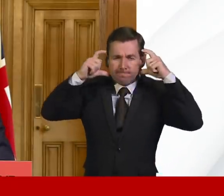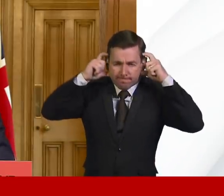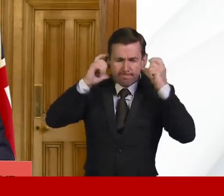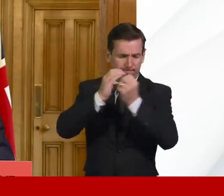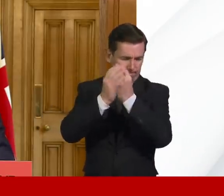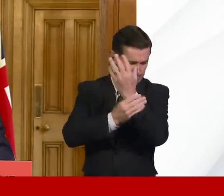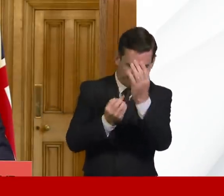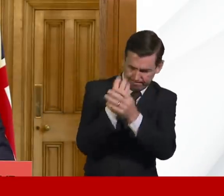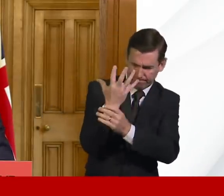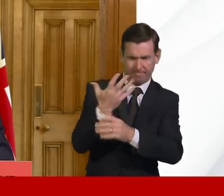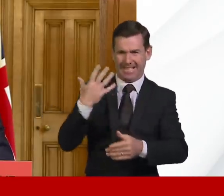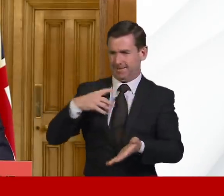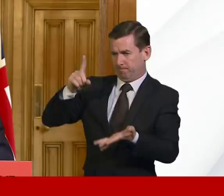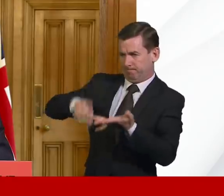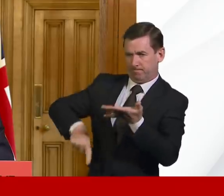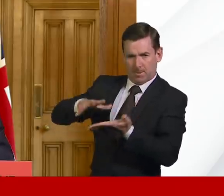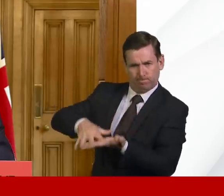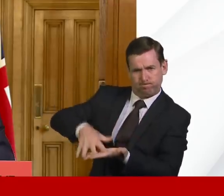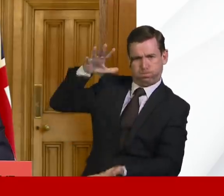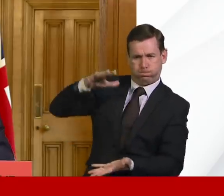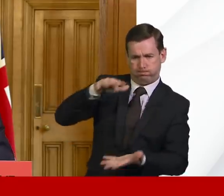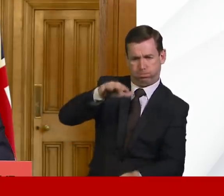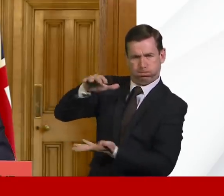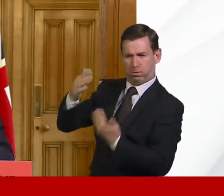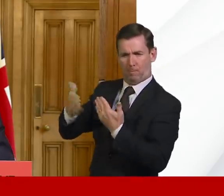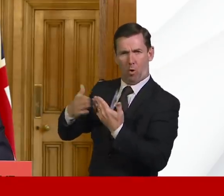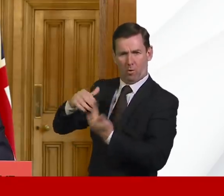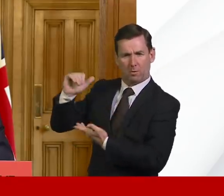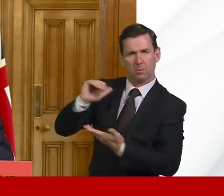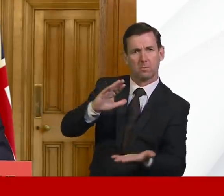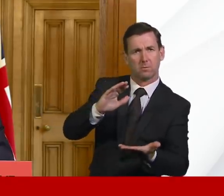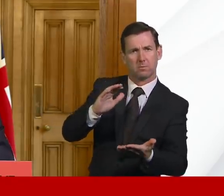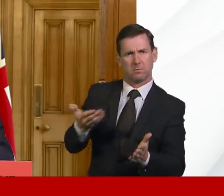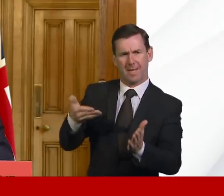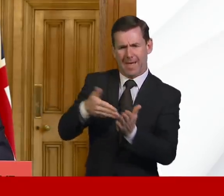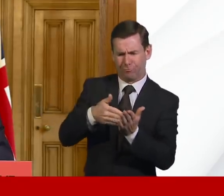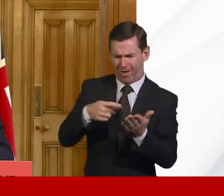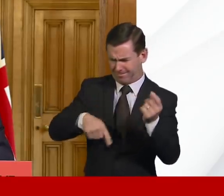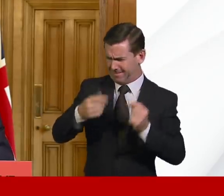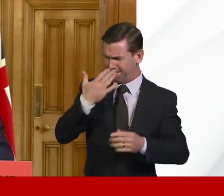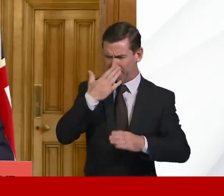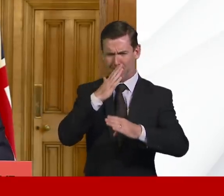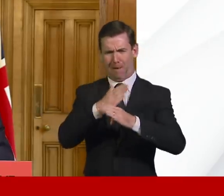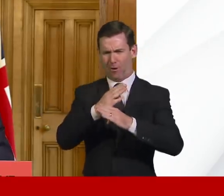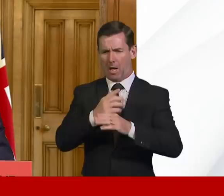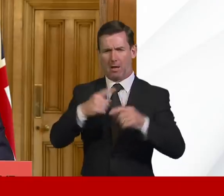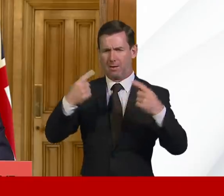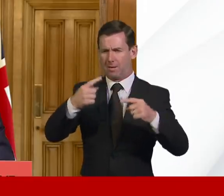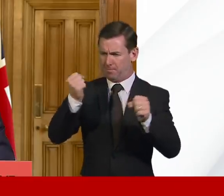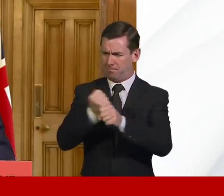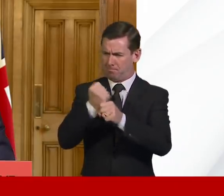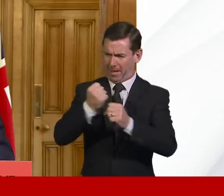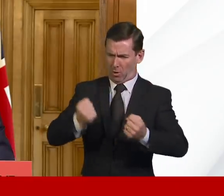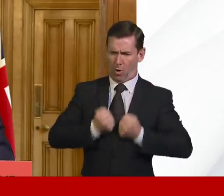to protect frontline NHS staff. And we are removing administrative barriers to the production of hand sanitiser.